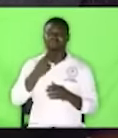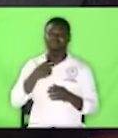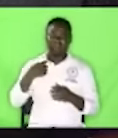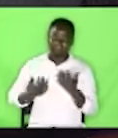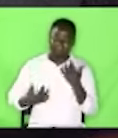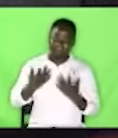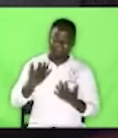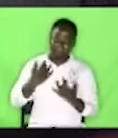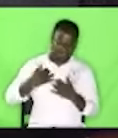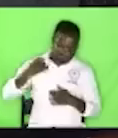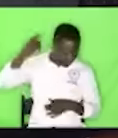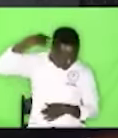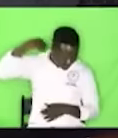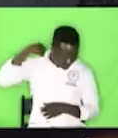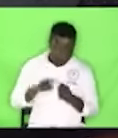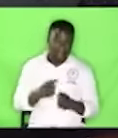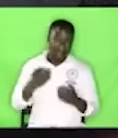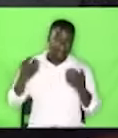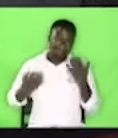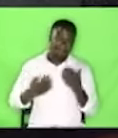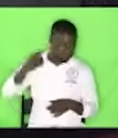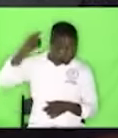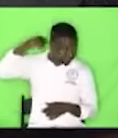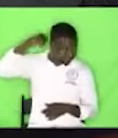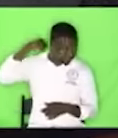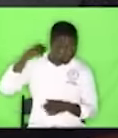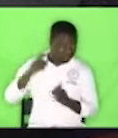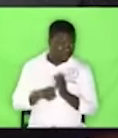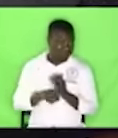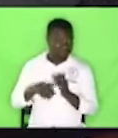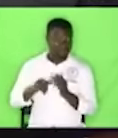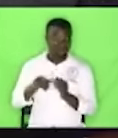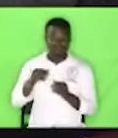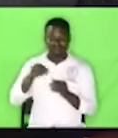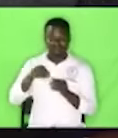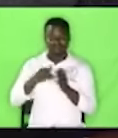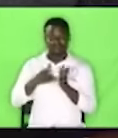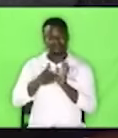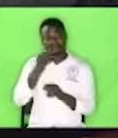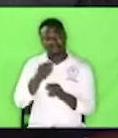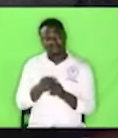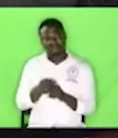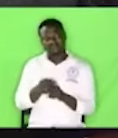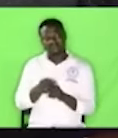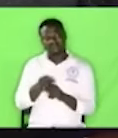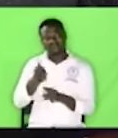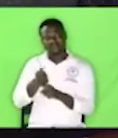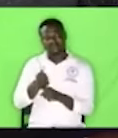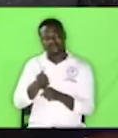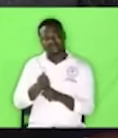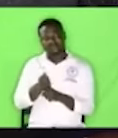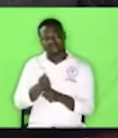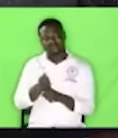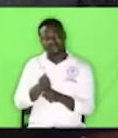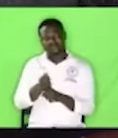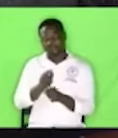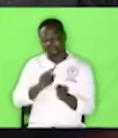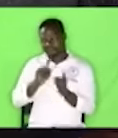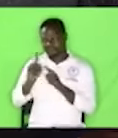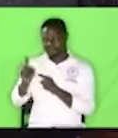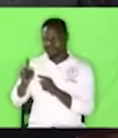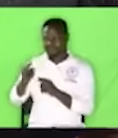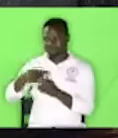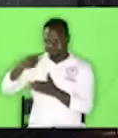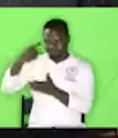in the midst of the burning the back and in the midst of the name jesus she decided to go and check whether the